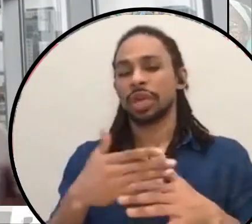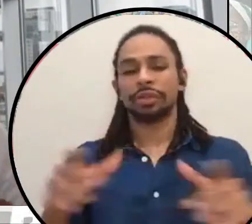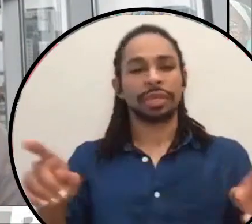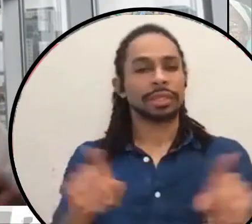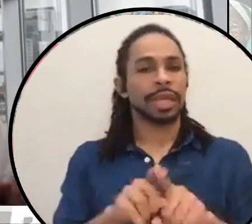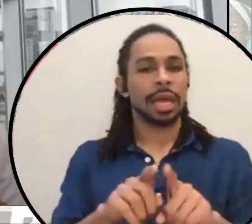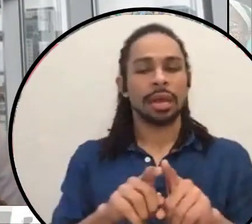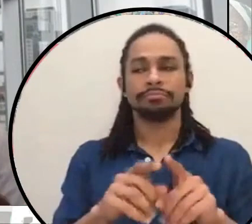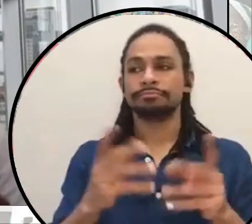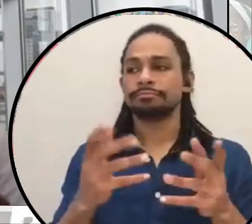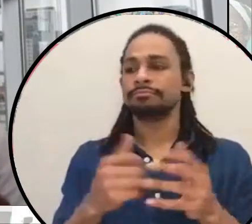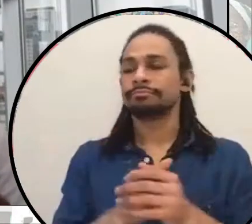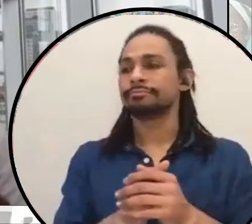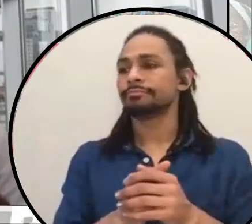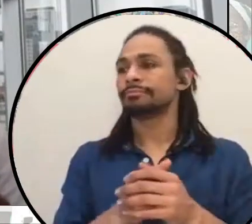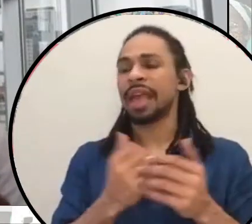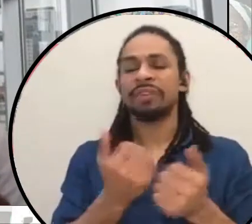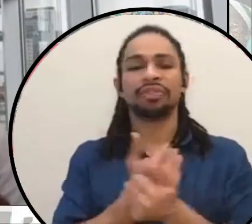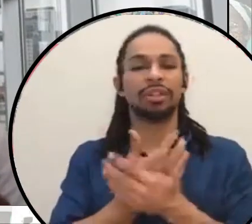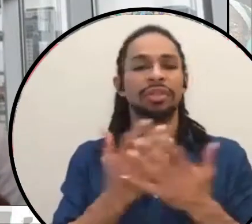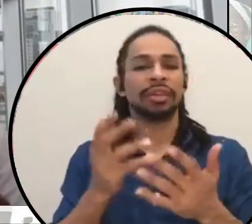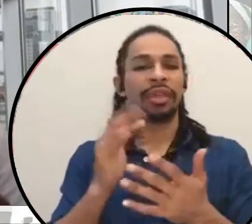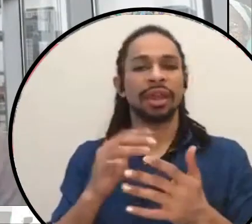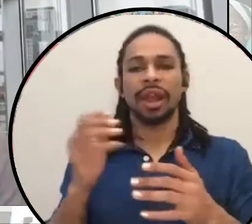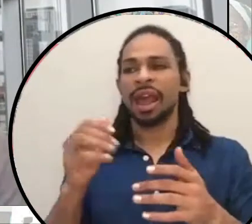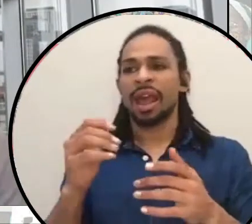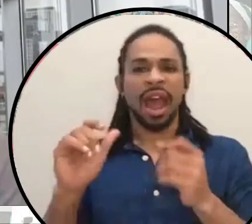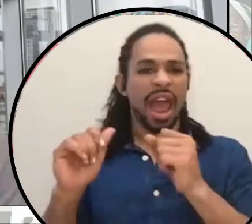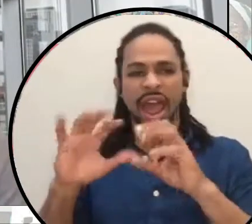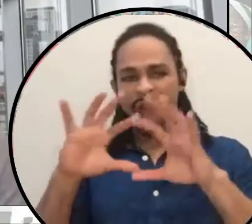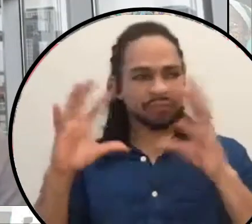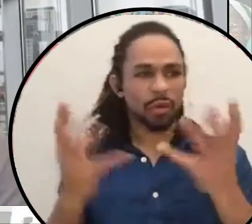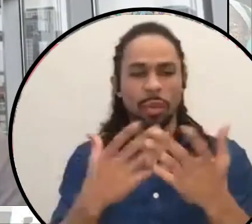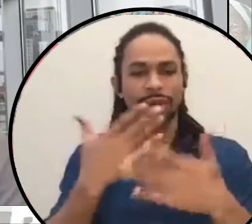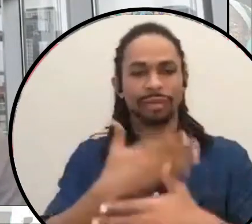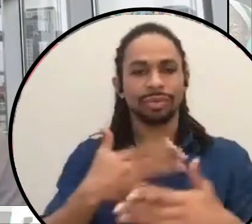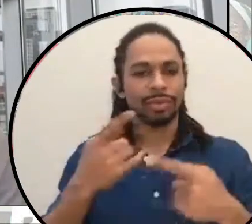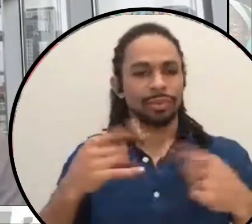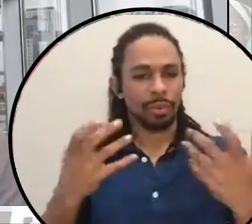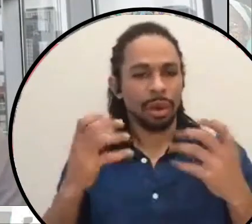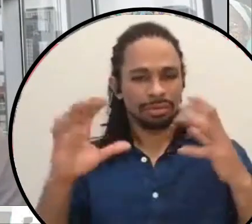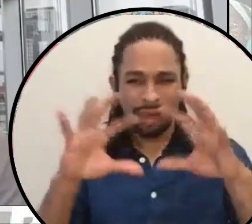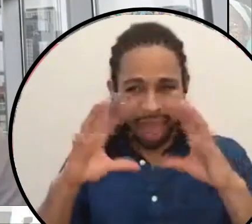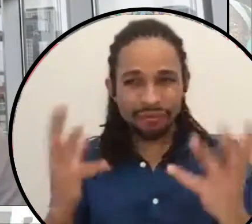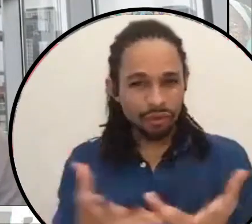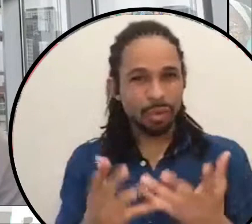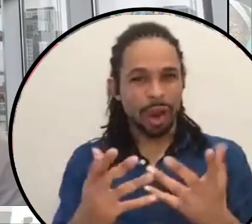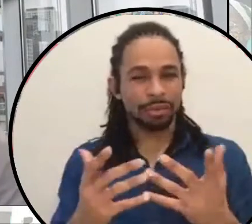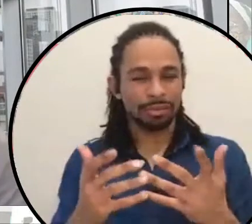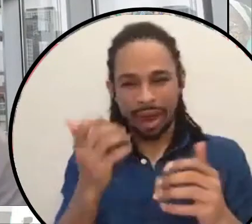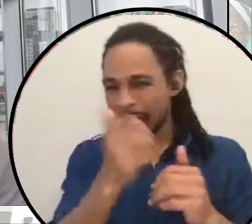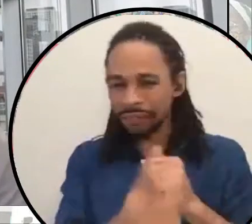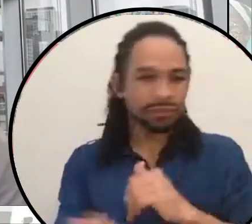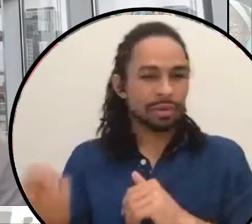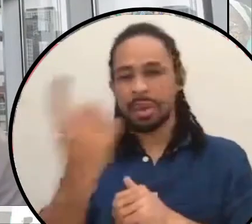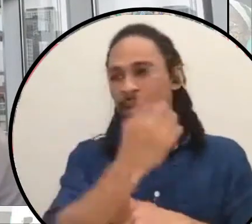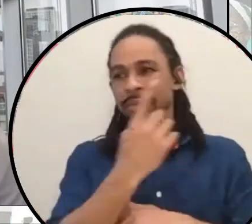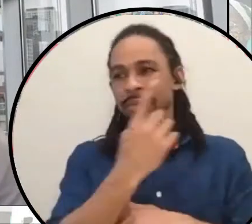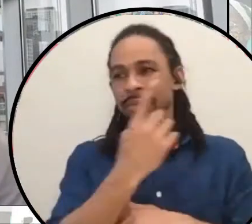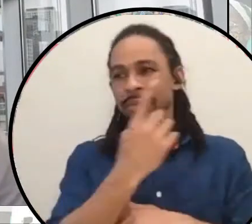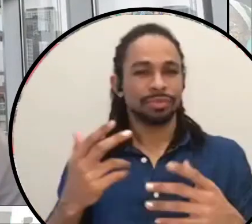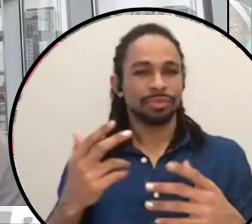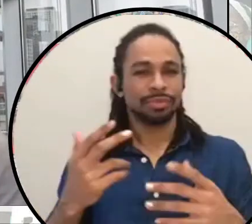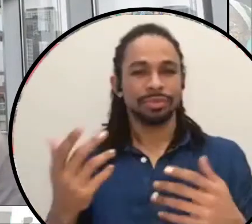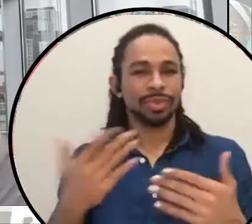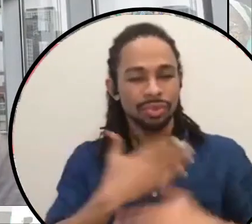uh, all the things that everyone enjoys. We want everyone to enjoy those things. I mean, it's, uh, that's the American dream, right?